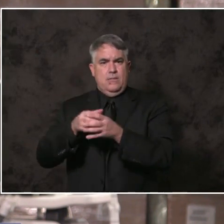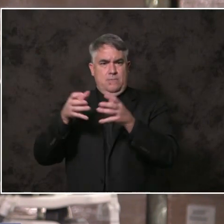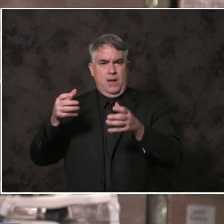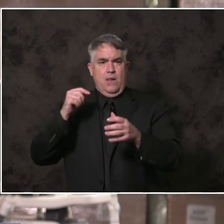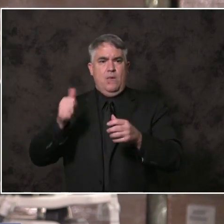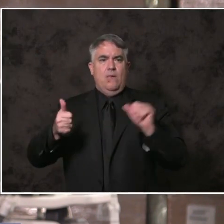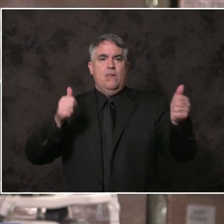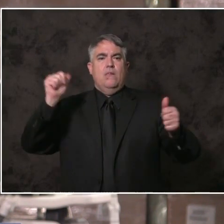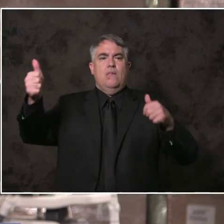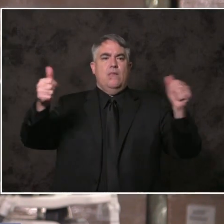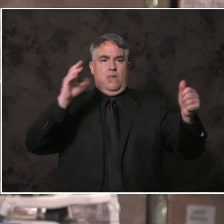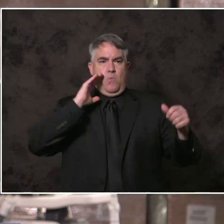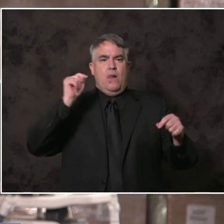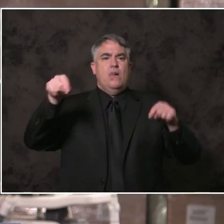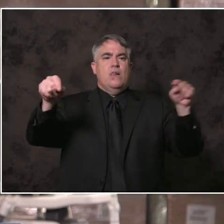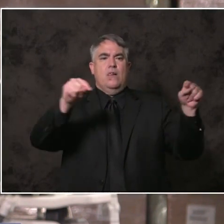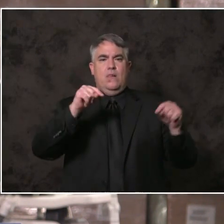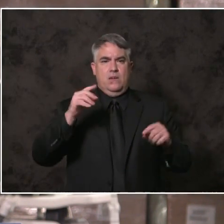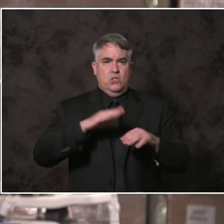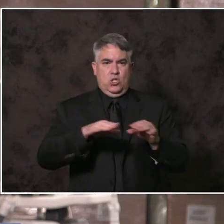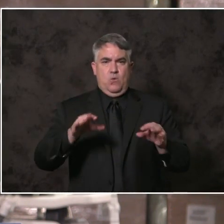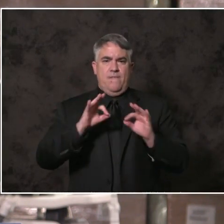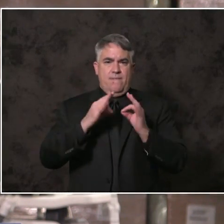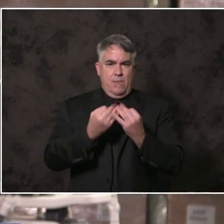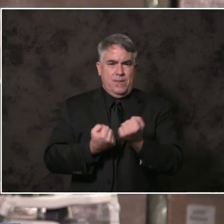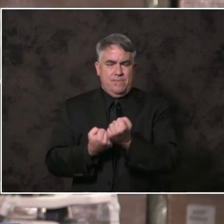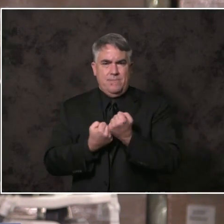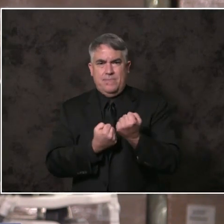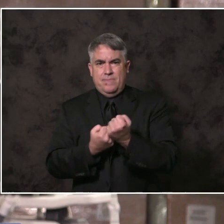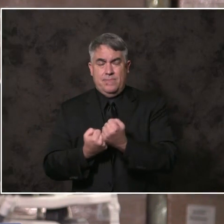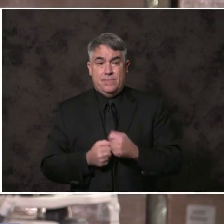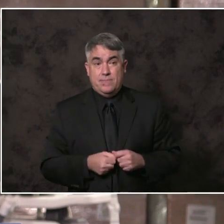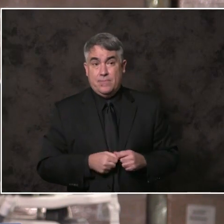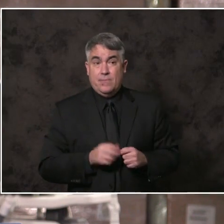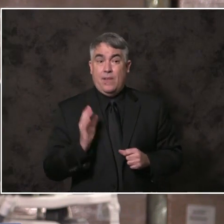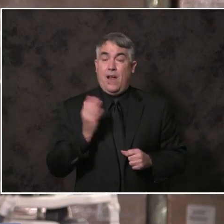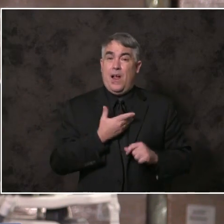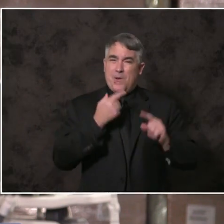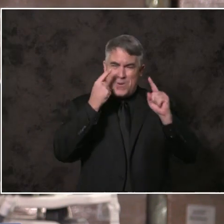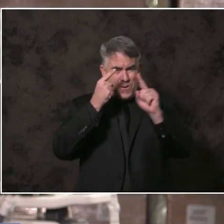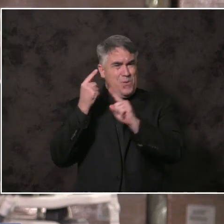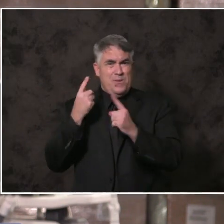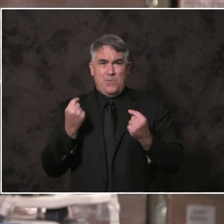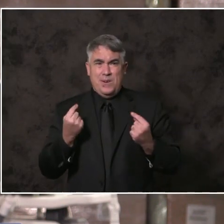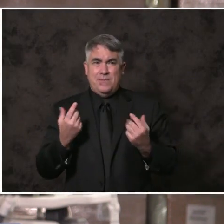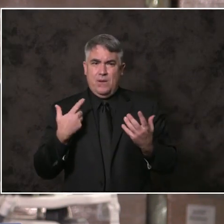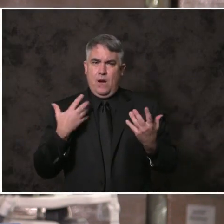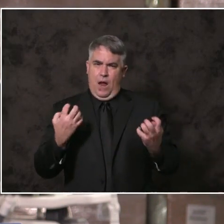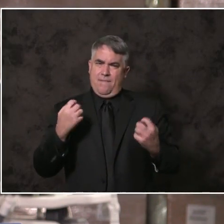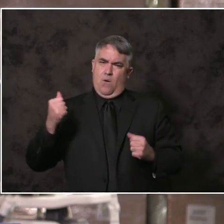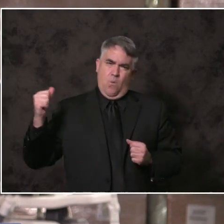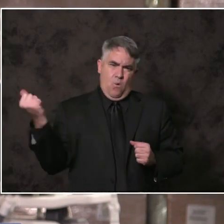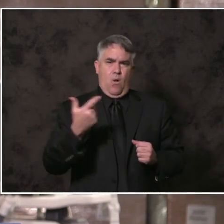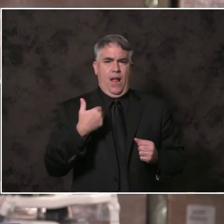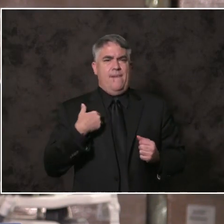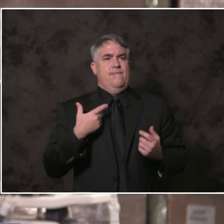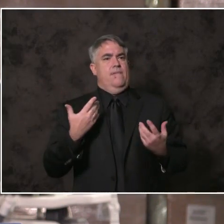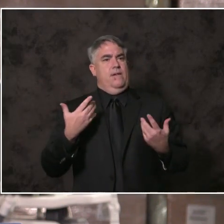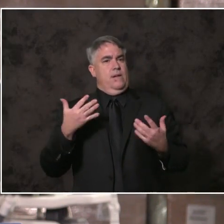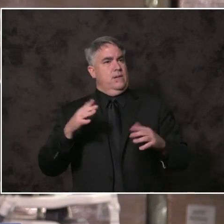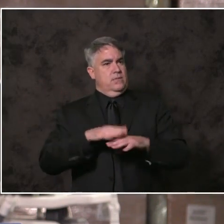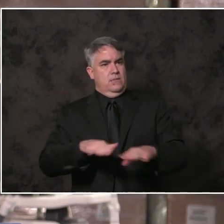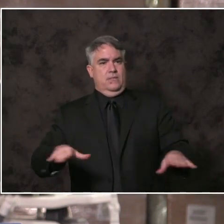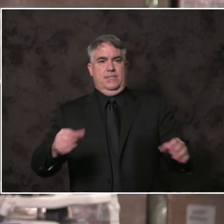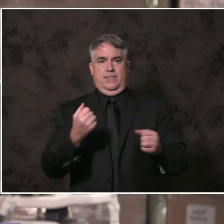children and families. Among our goals in all of these efforts is keeping our kids out of the